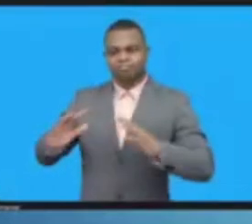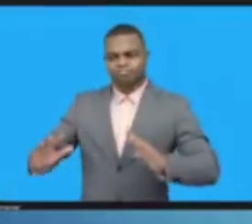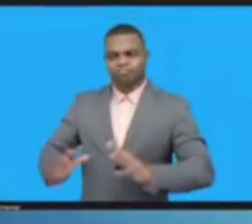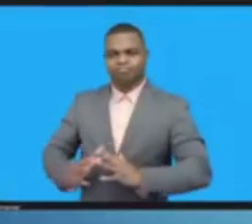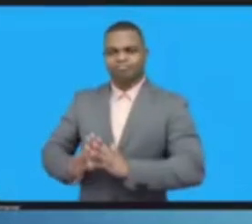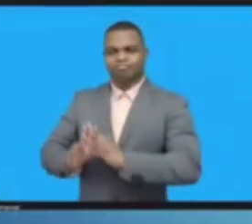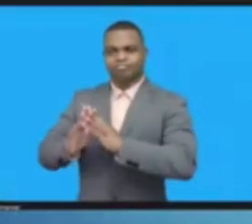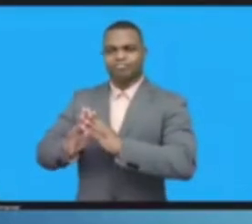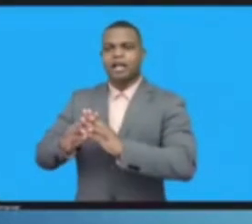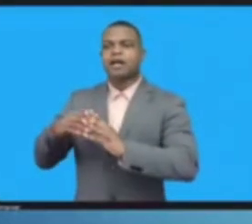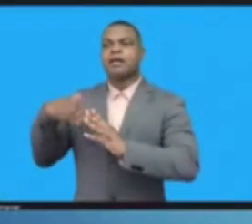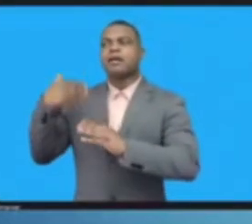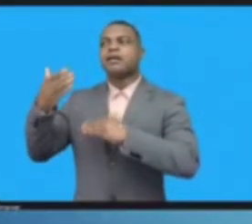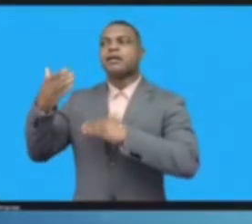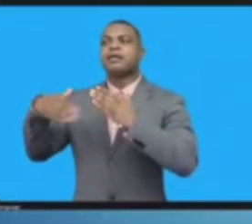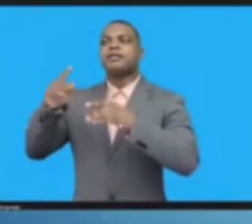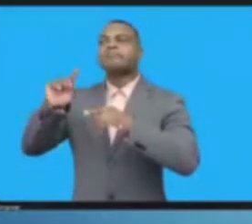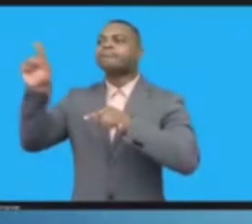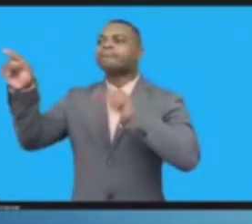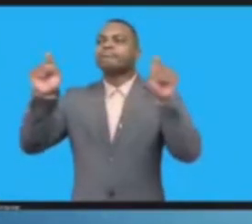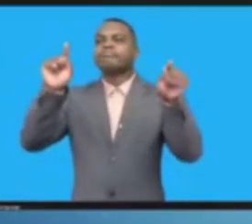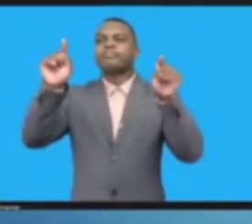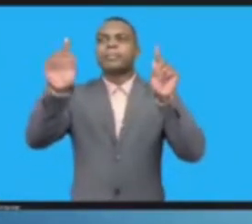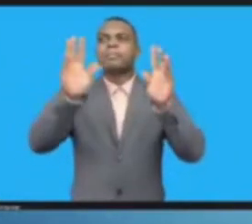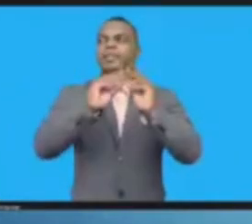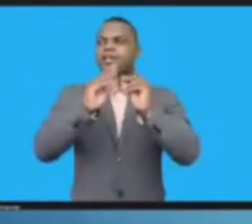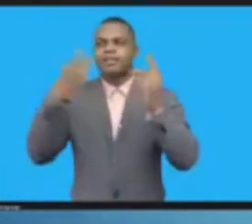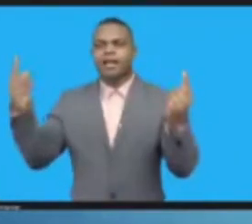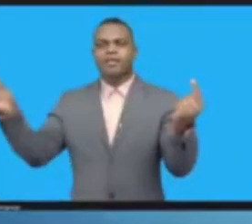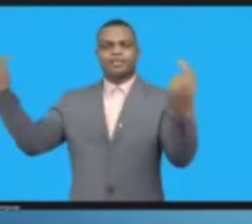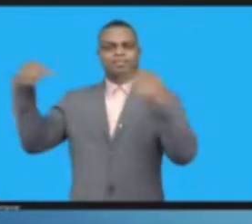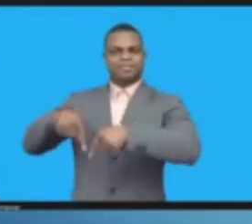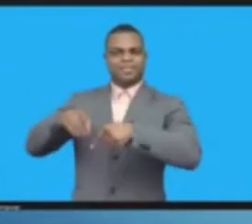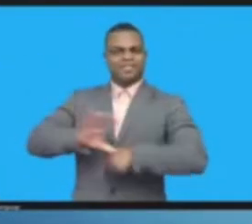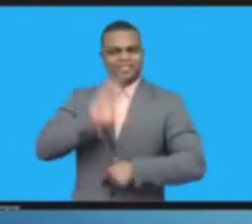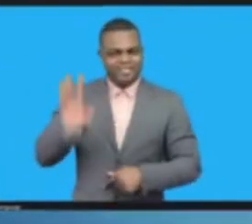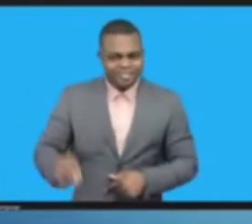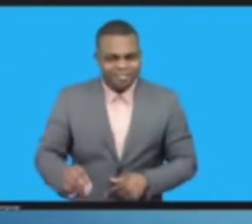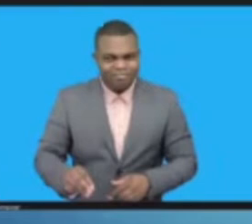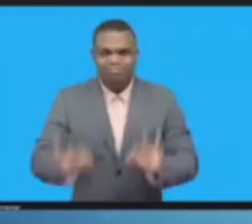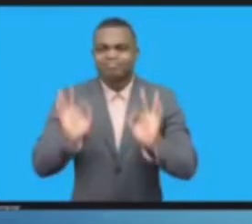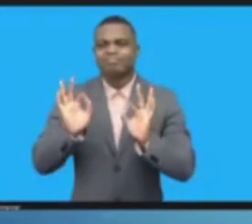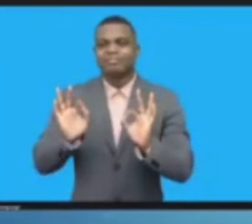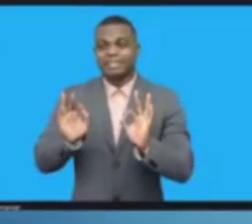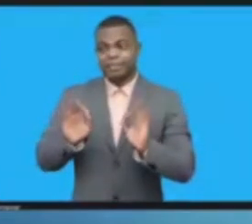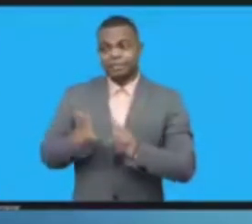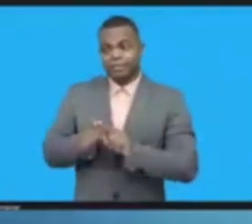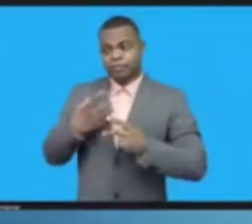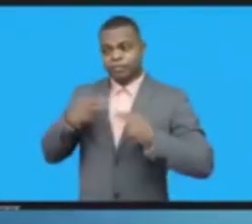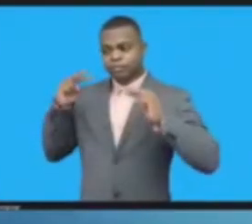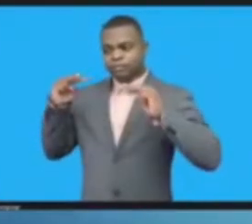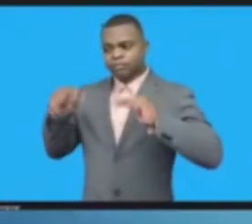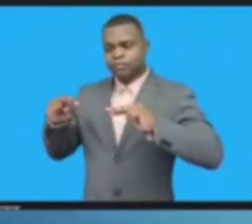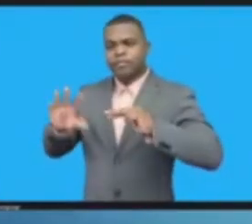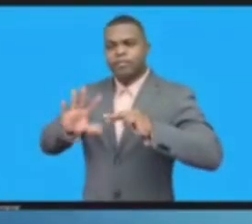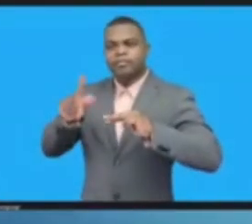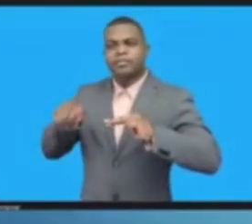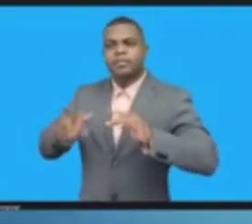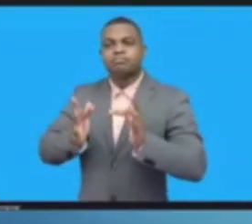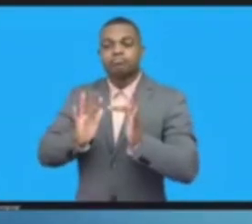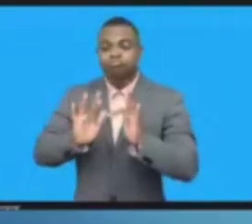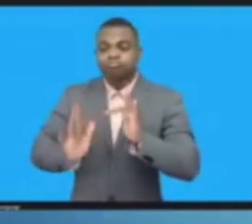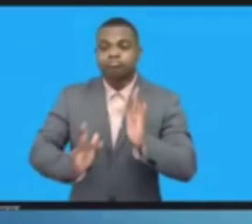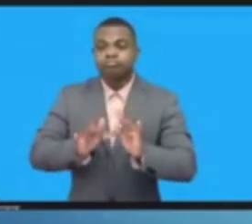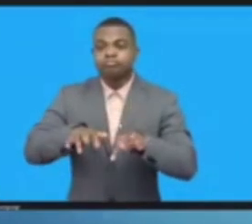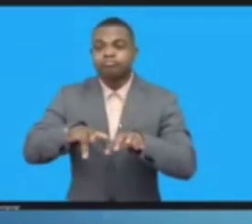prosperity is nowhere greater. Thinking about the many challenges that